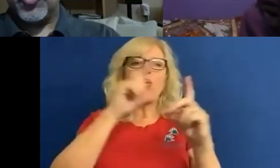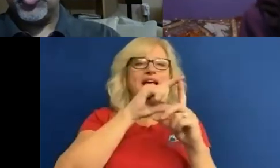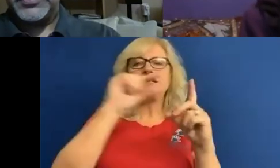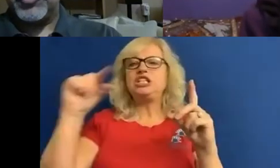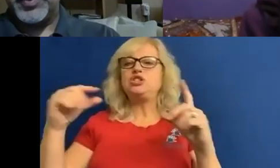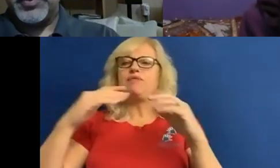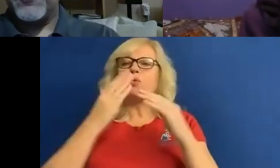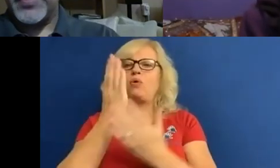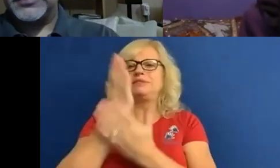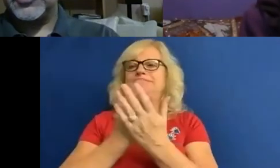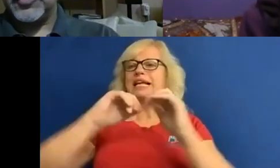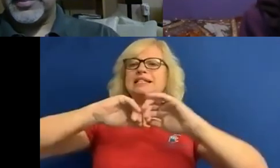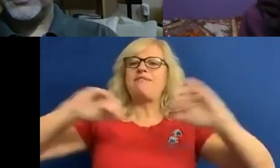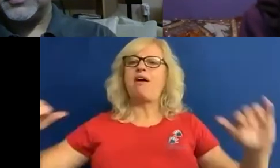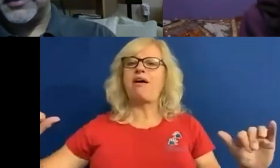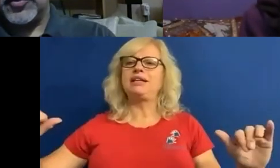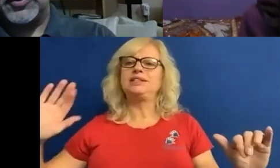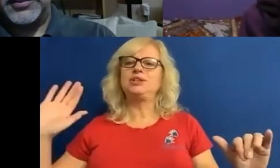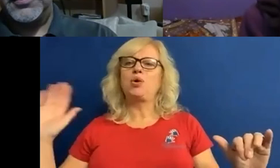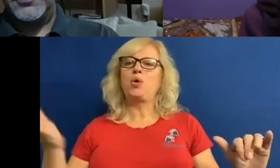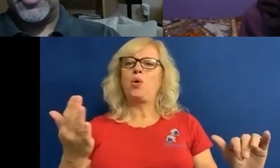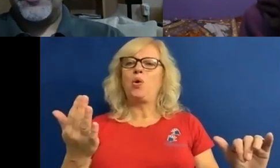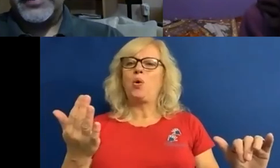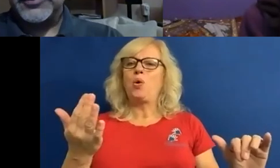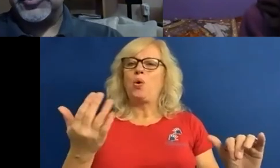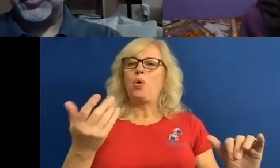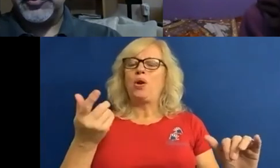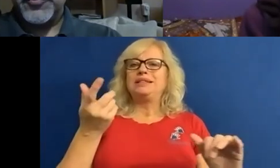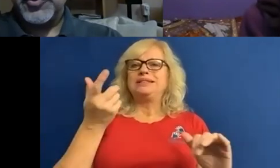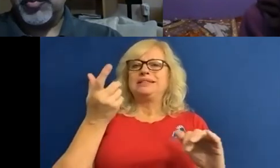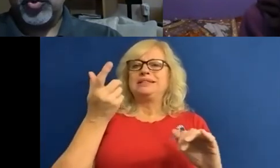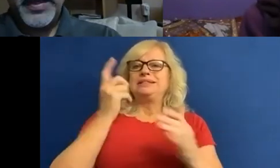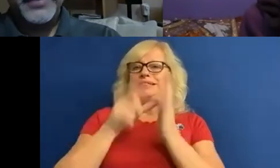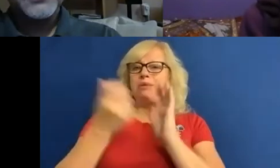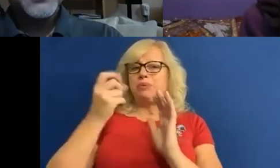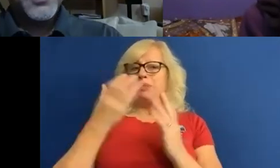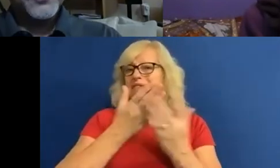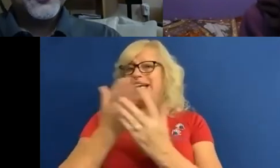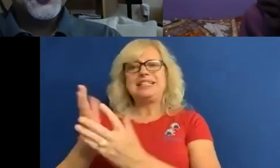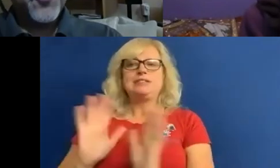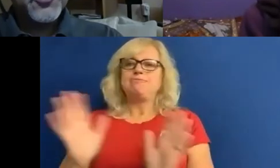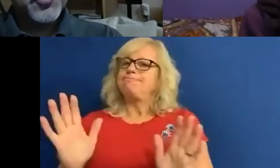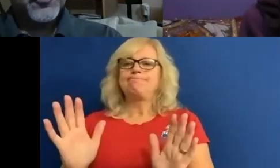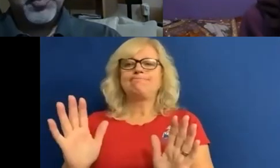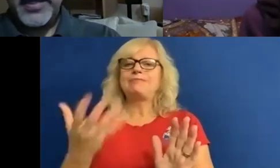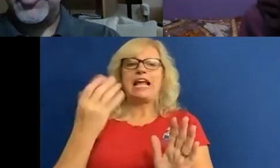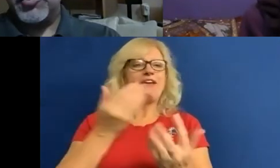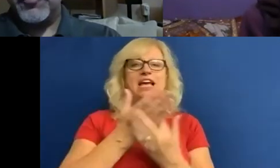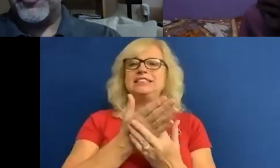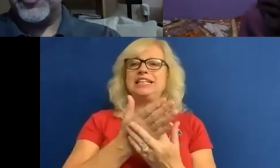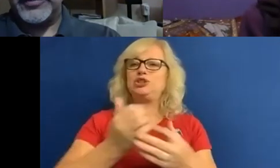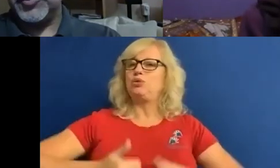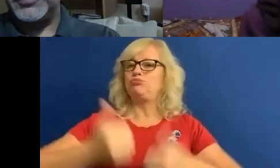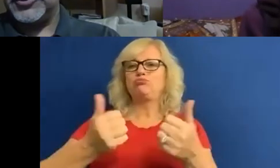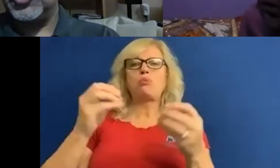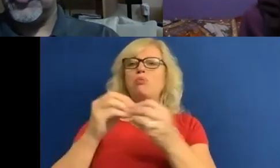not all disabled people have access to the latest technology don't have access to sufficient broadband. And there's this fast moving pace to